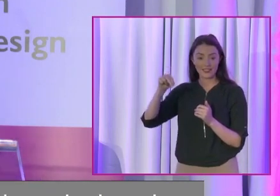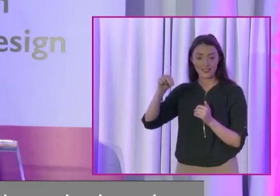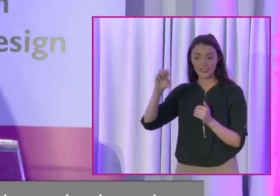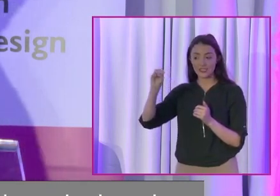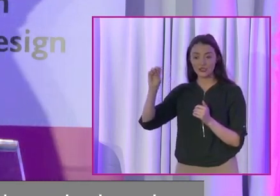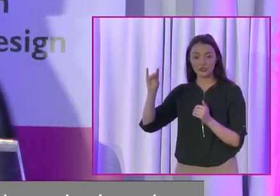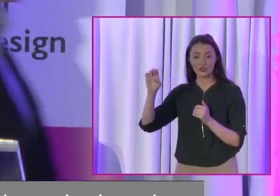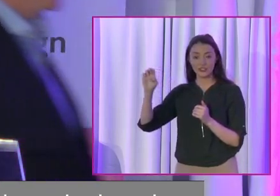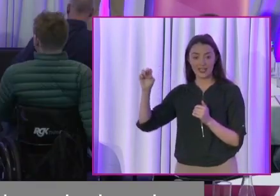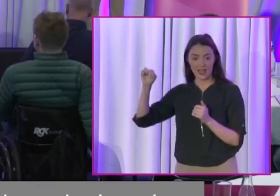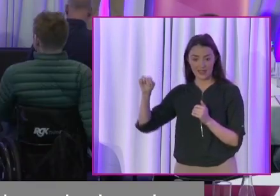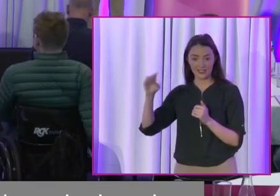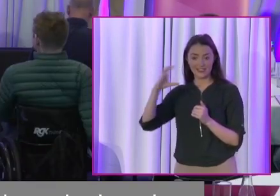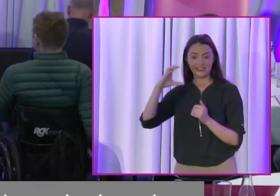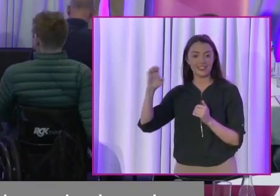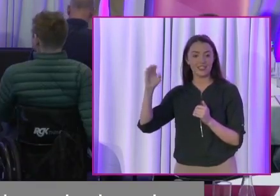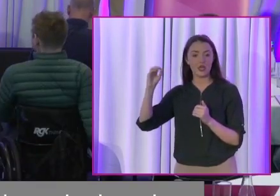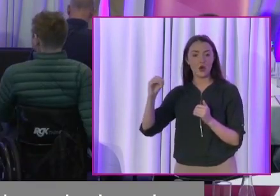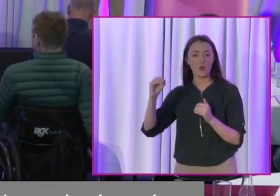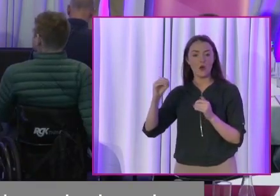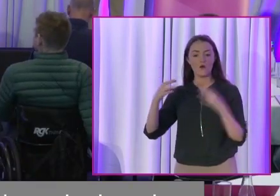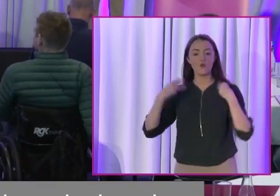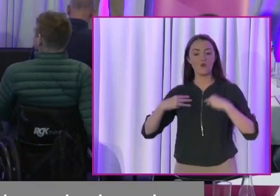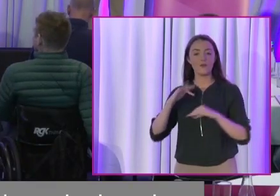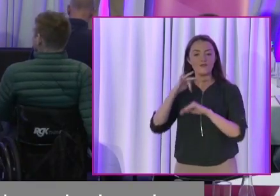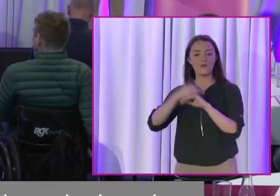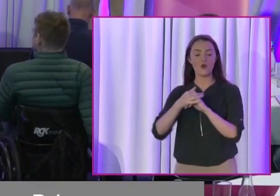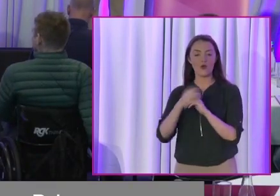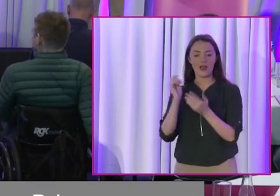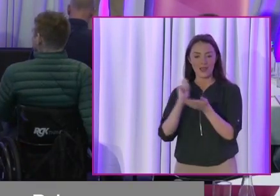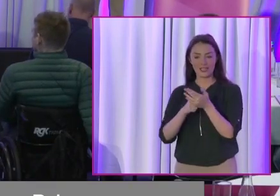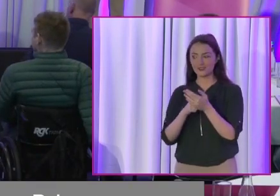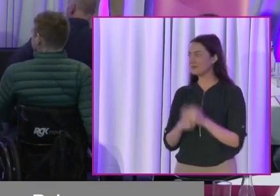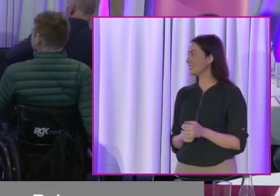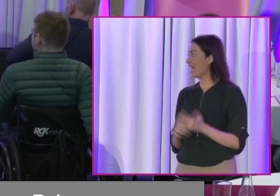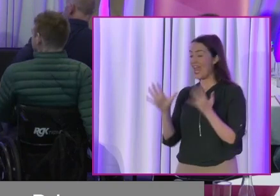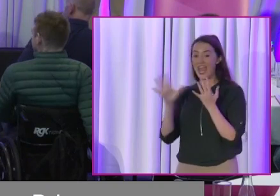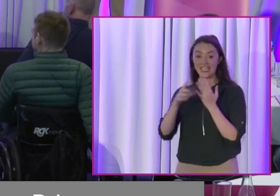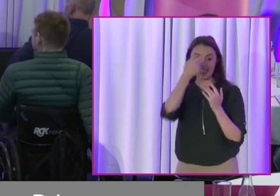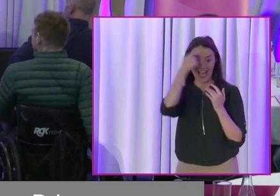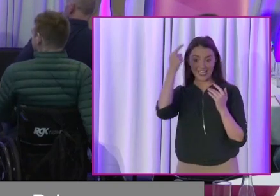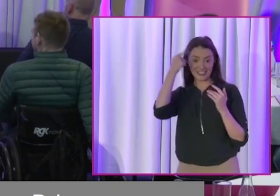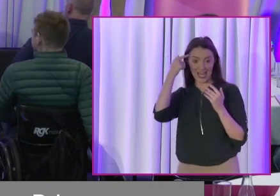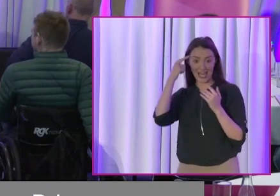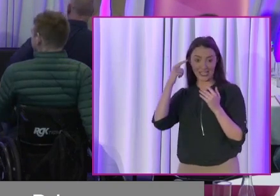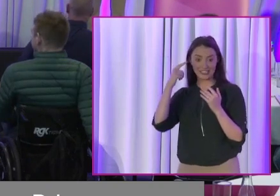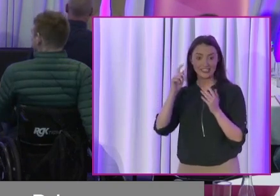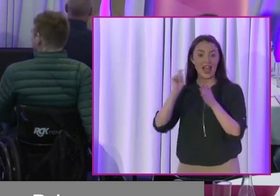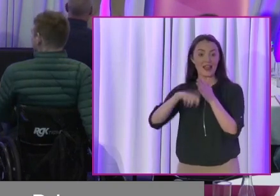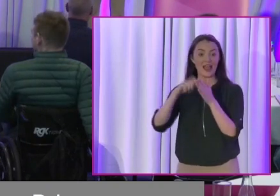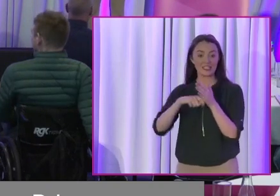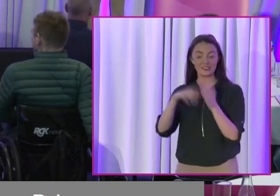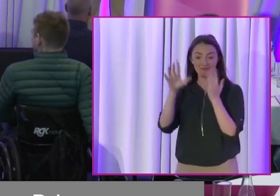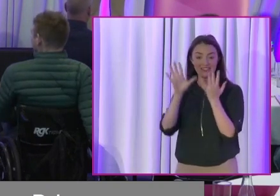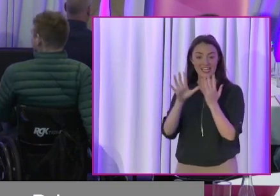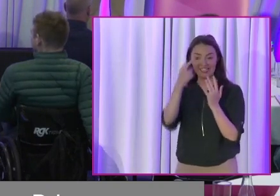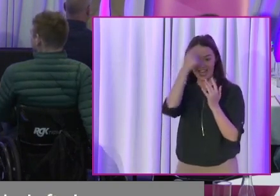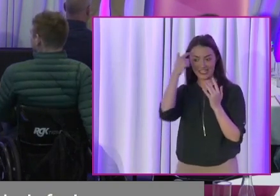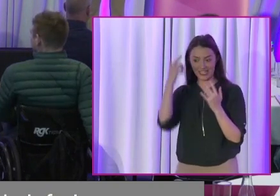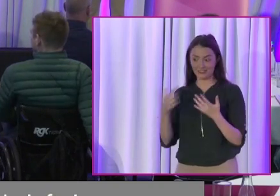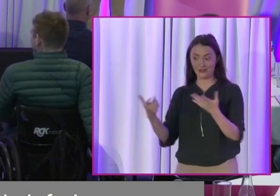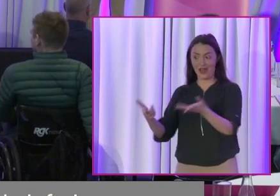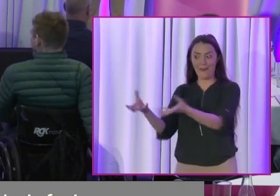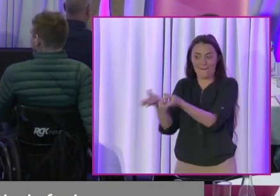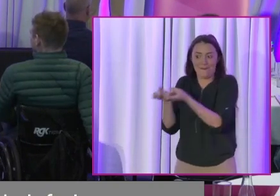Election. Brian. Thank you, Tom. There was 10 seconds left. I'm bagsing those 10 seconds from James. So, look,